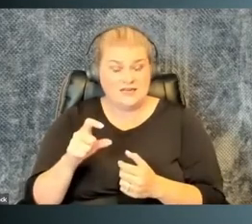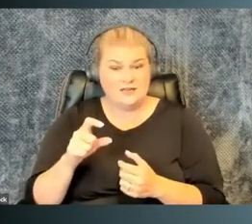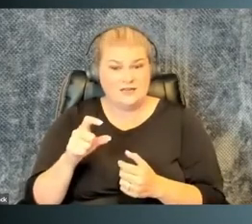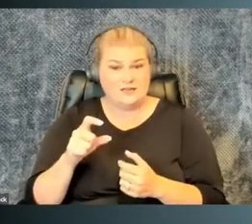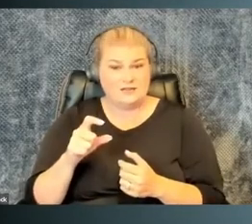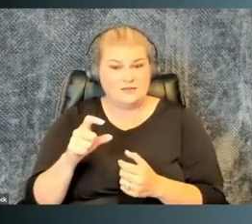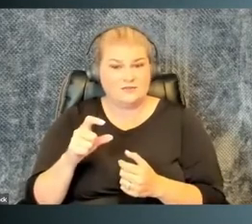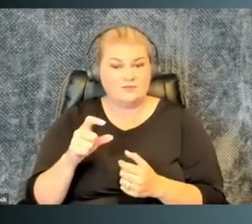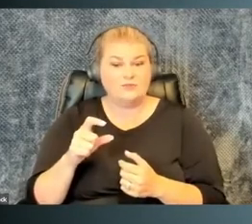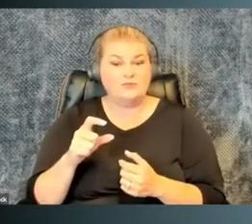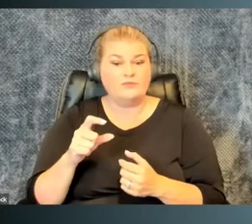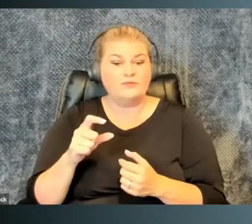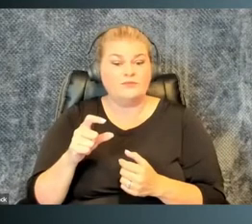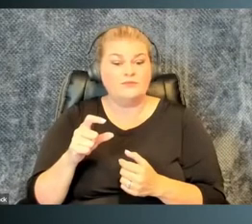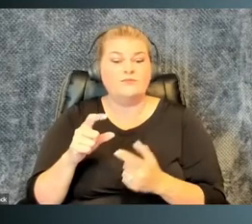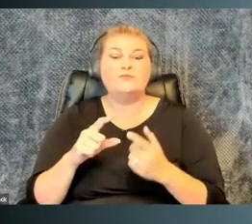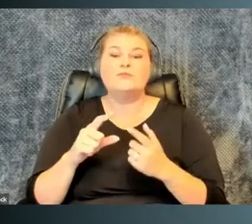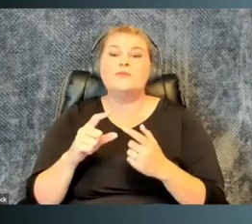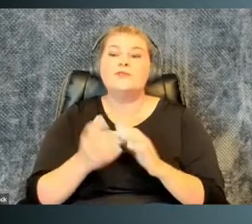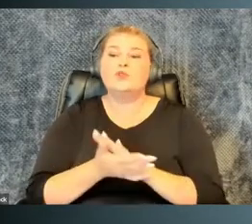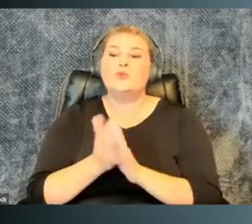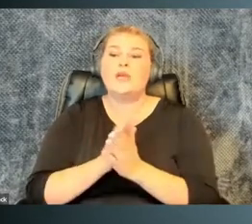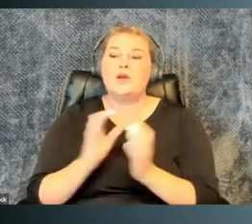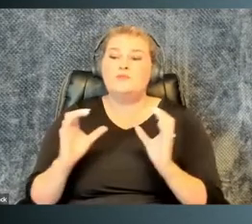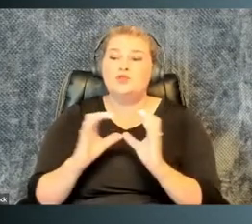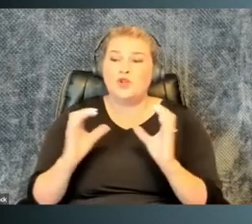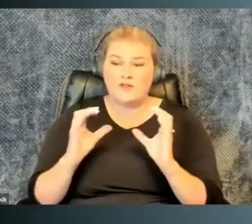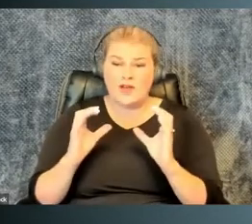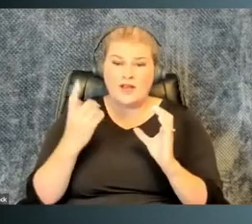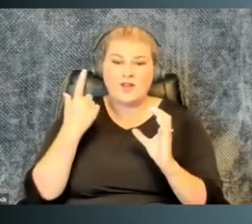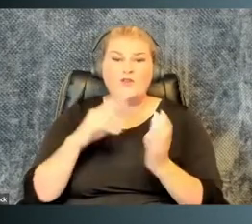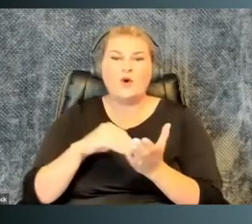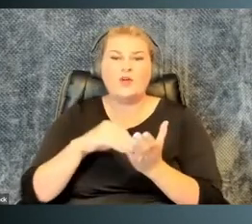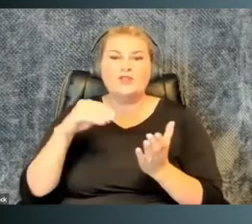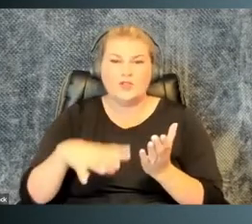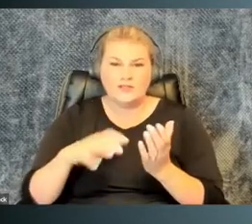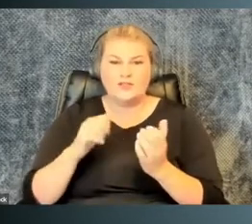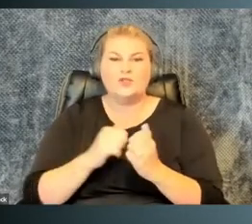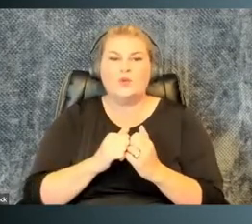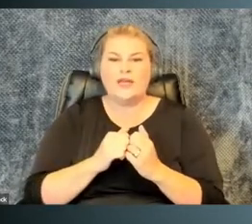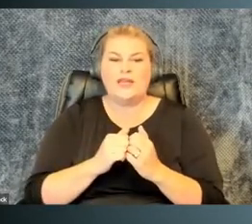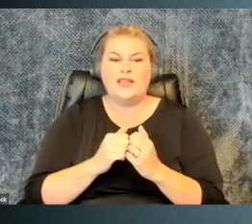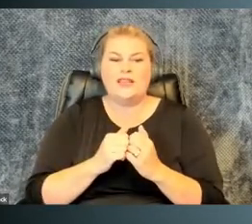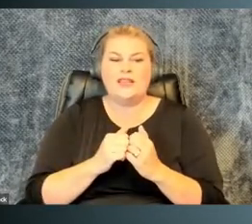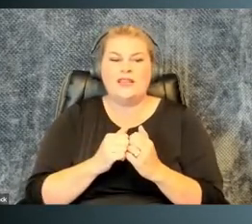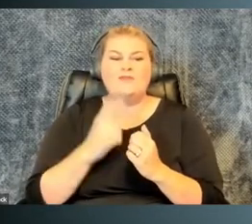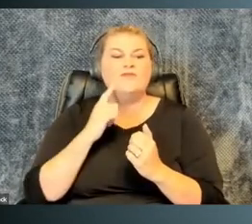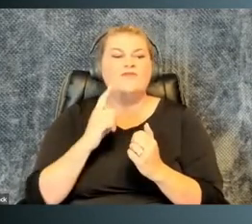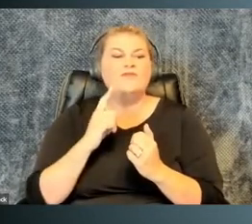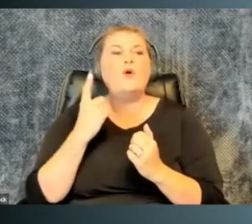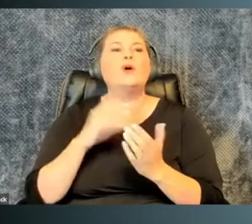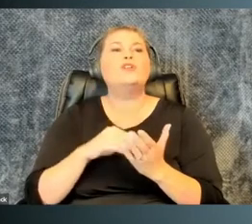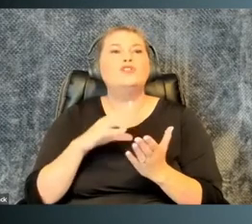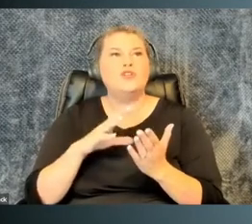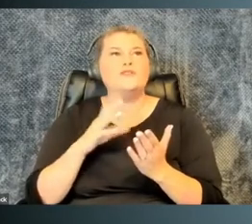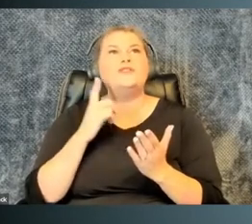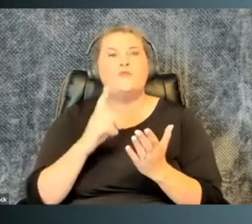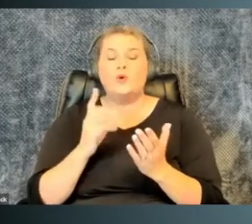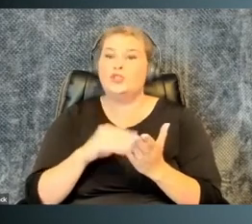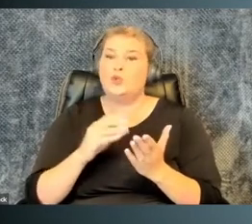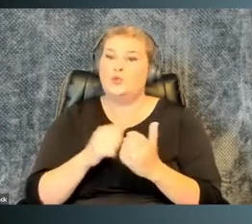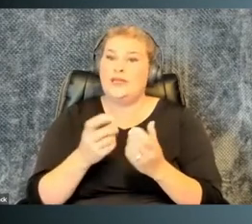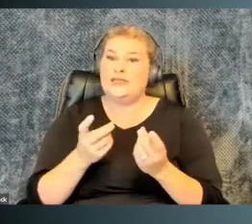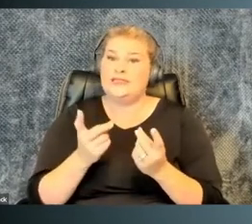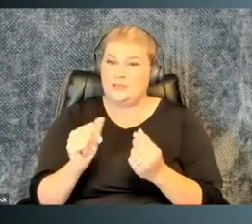the documentation they need in order to be certified with services for students with disabilities.